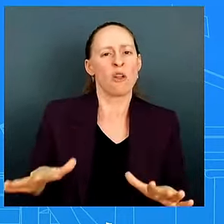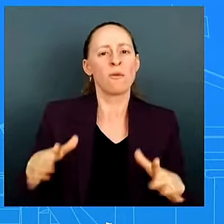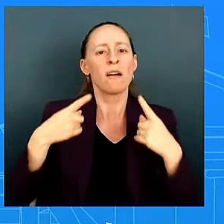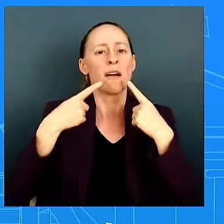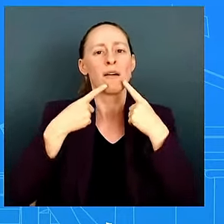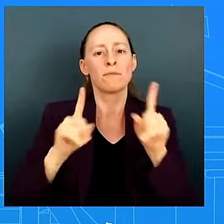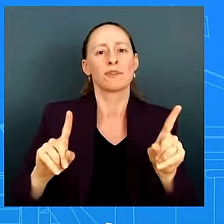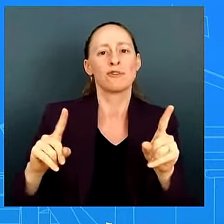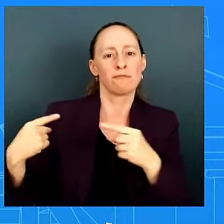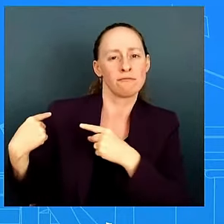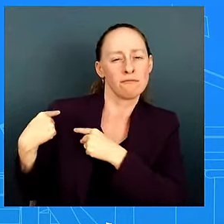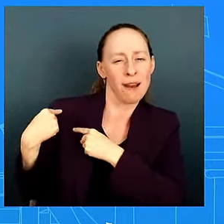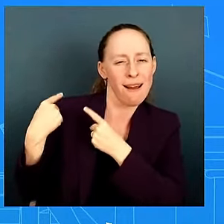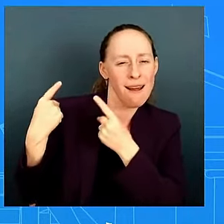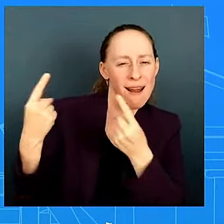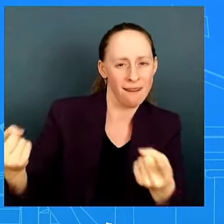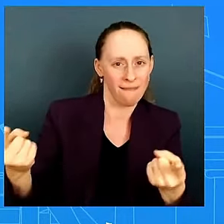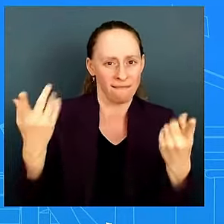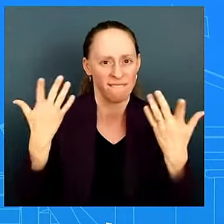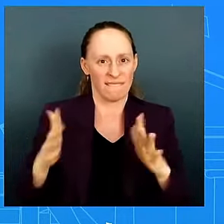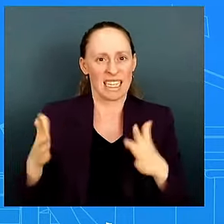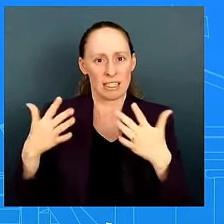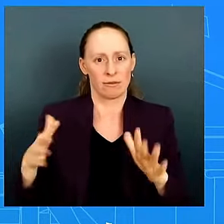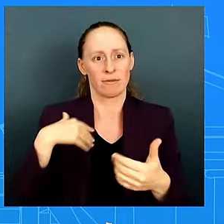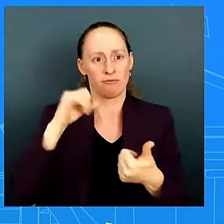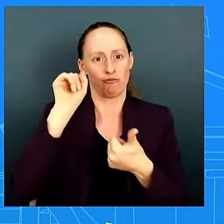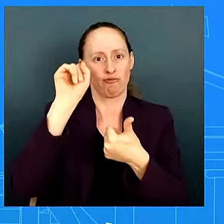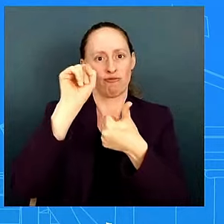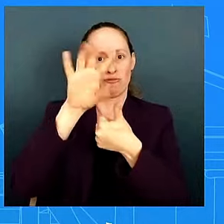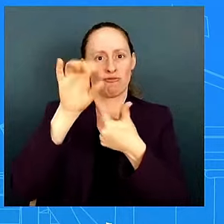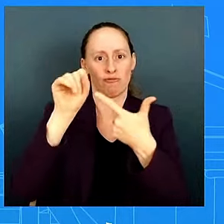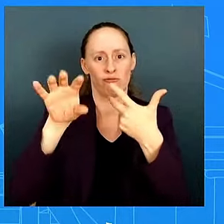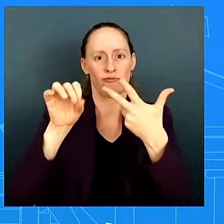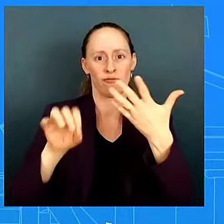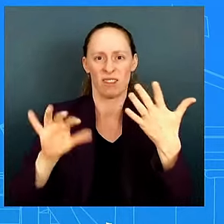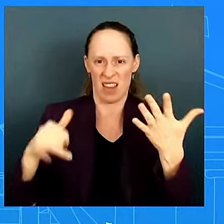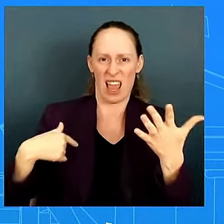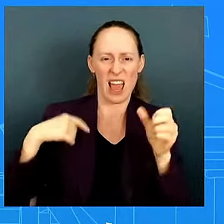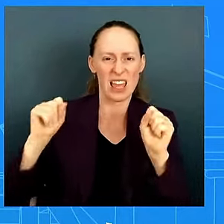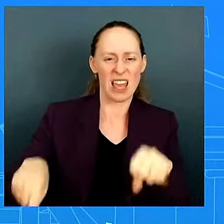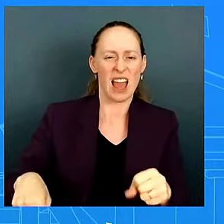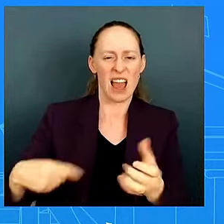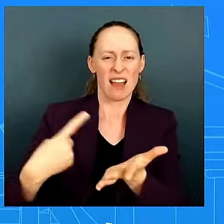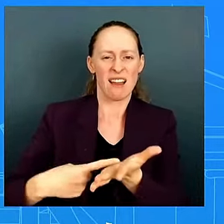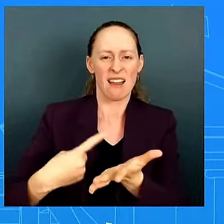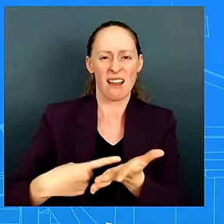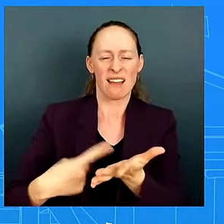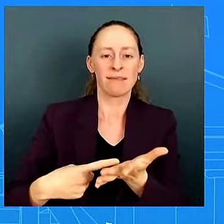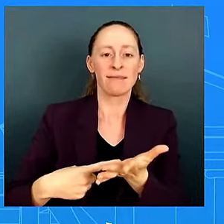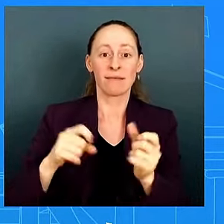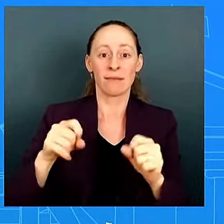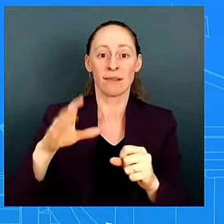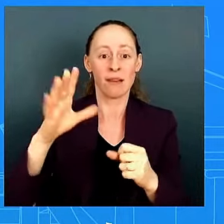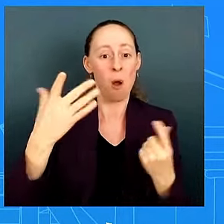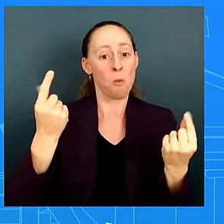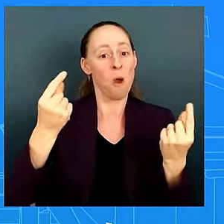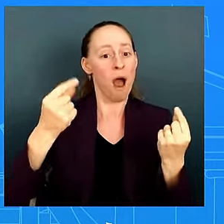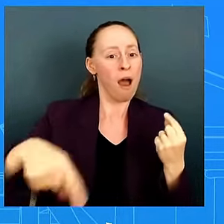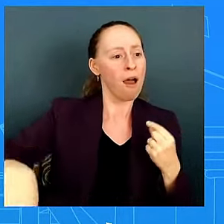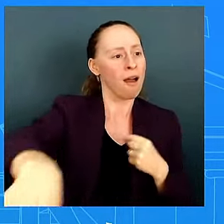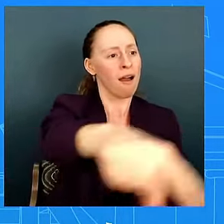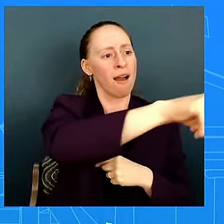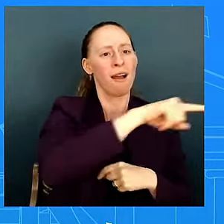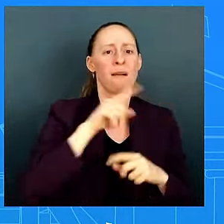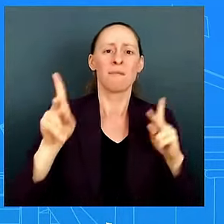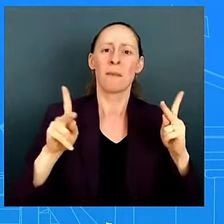to do and get done is be is actually in line with majority of americans and i think that's important to uh to note and